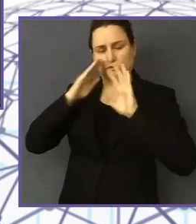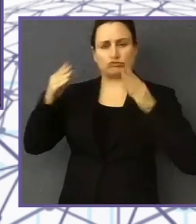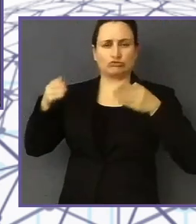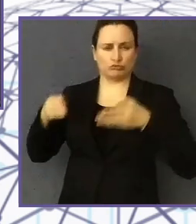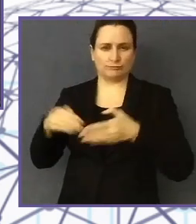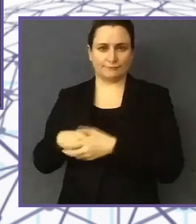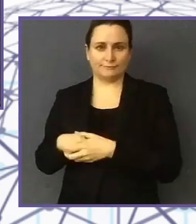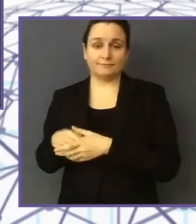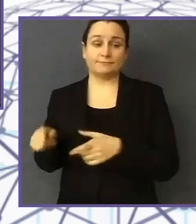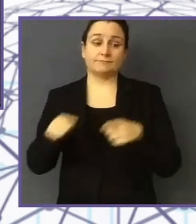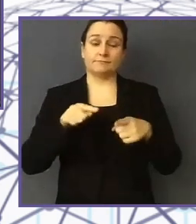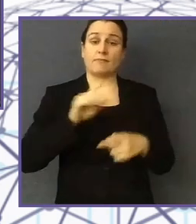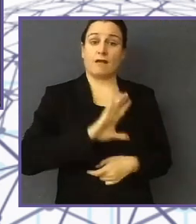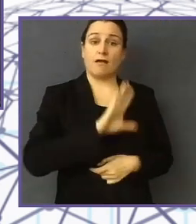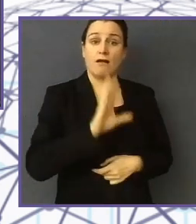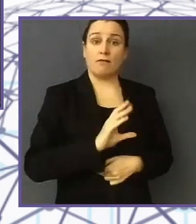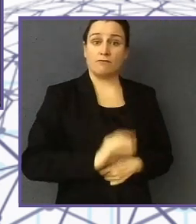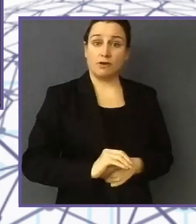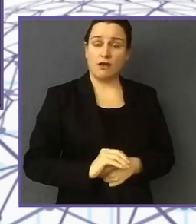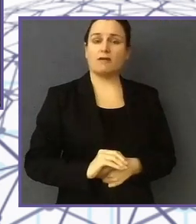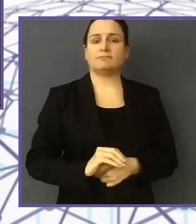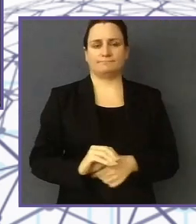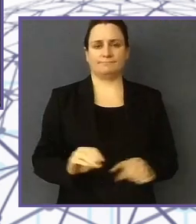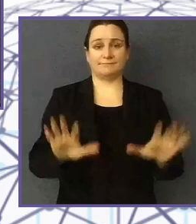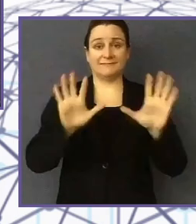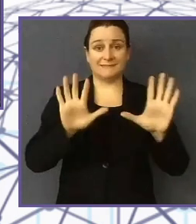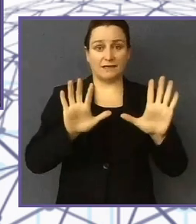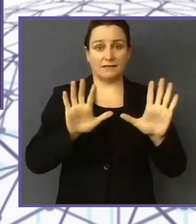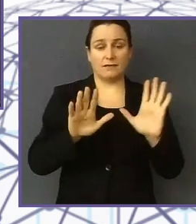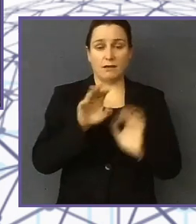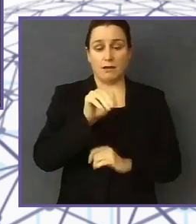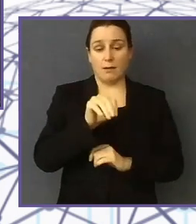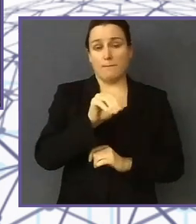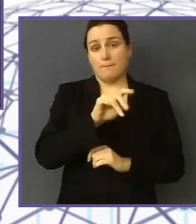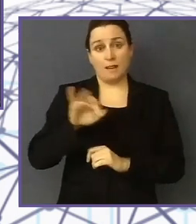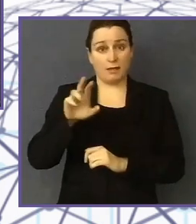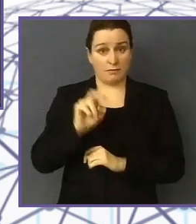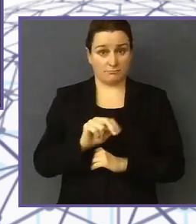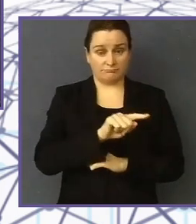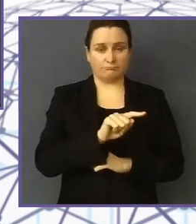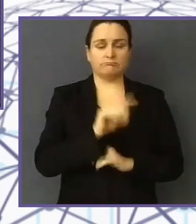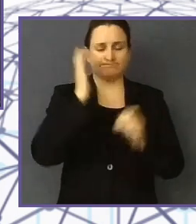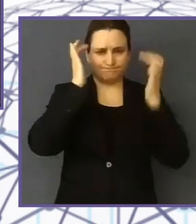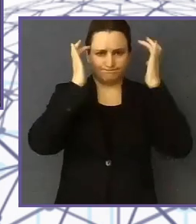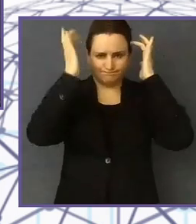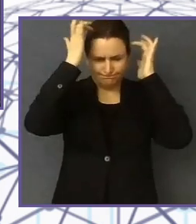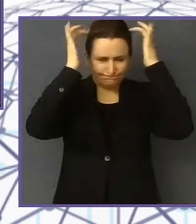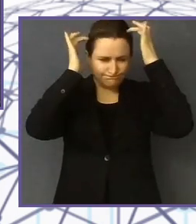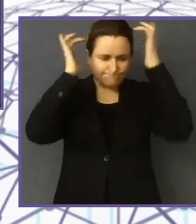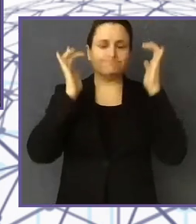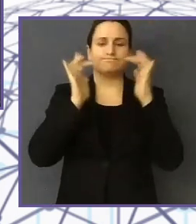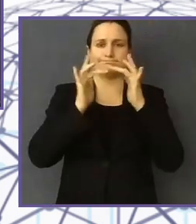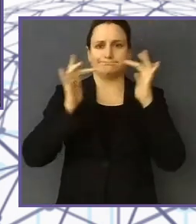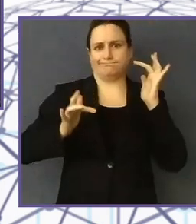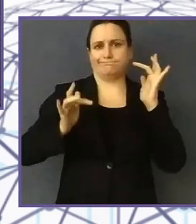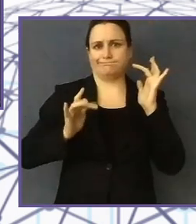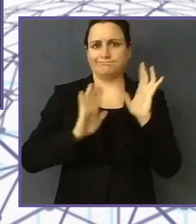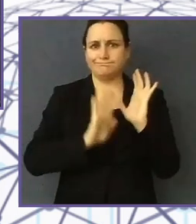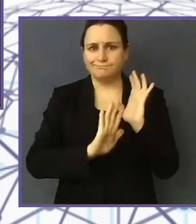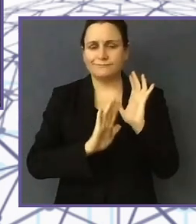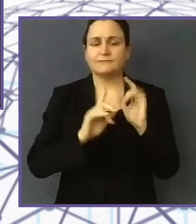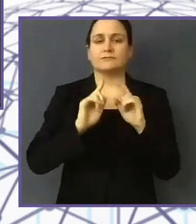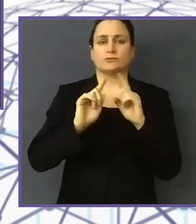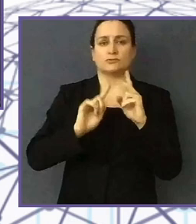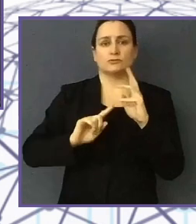million suffering from Epilepsy. 50% of age have autism. And you know that the brain is a center system of everything.